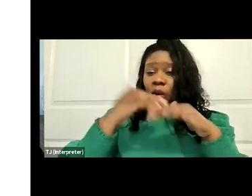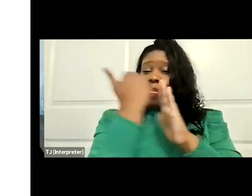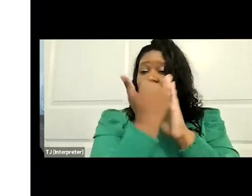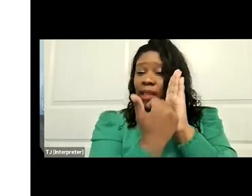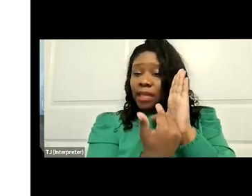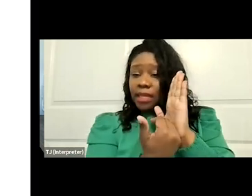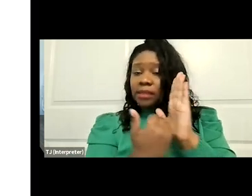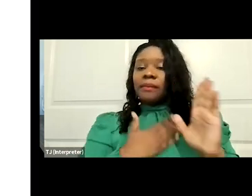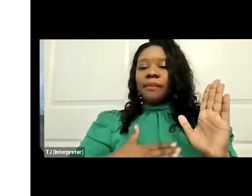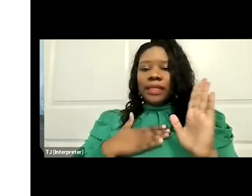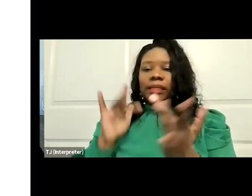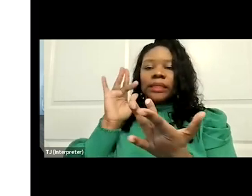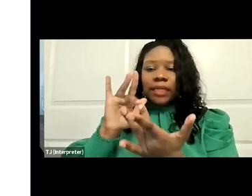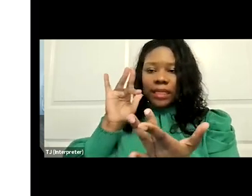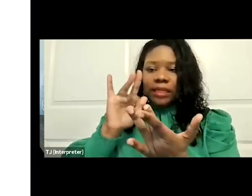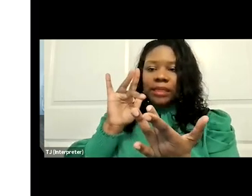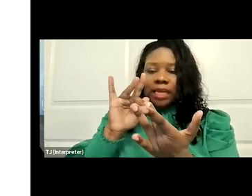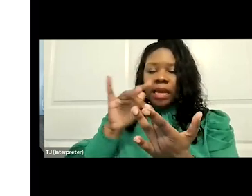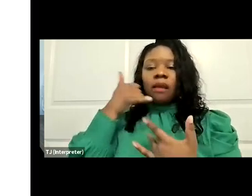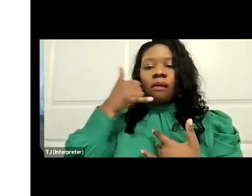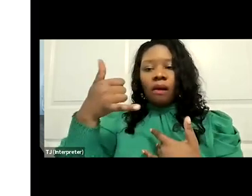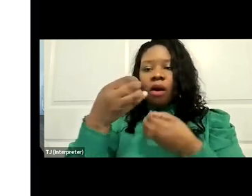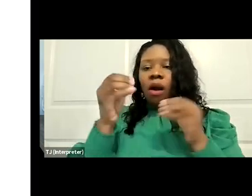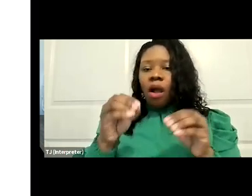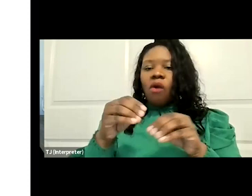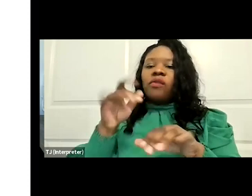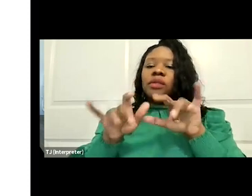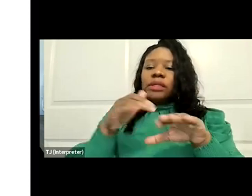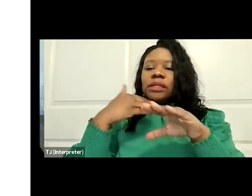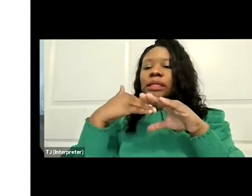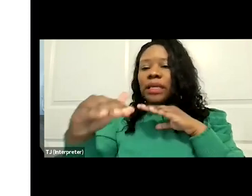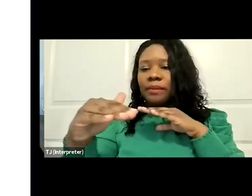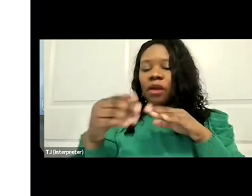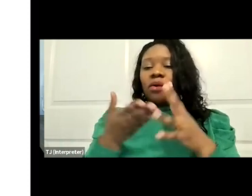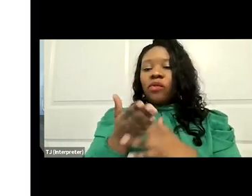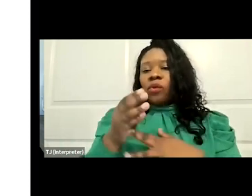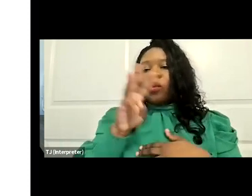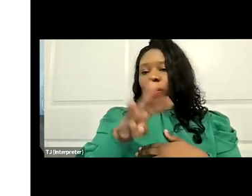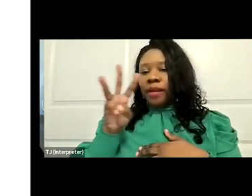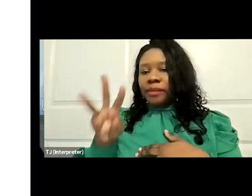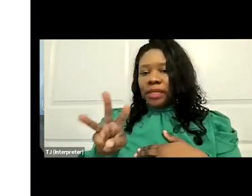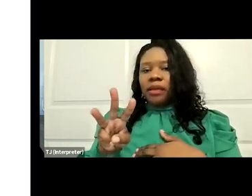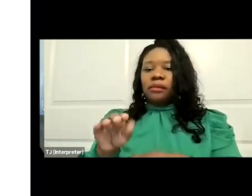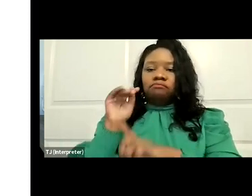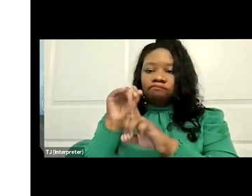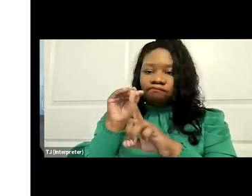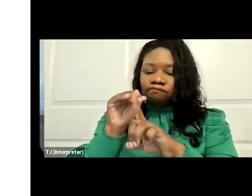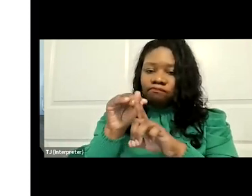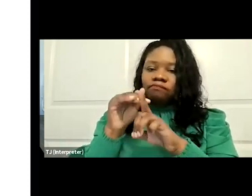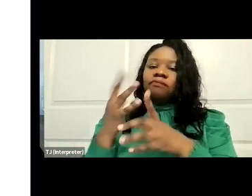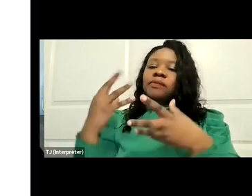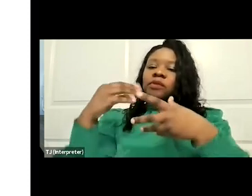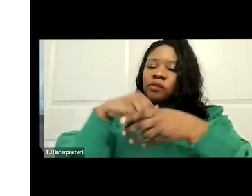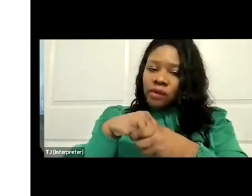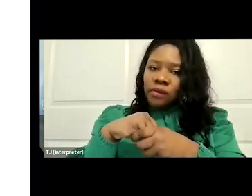call their office or to send them an email through their website, imploring them to be a part of the Senate